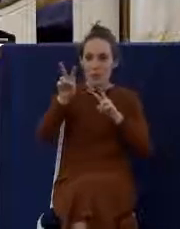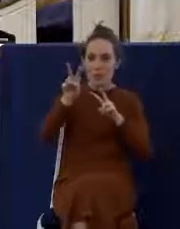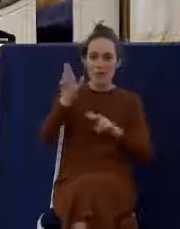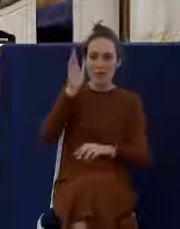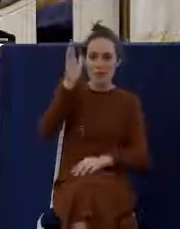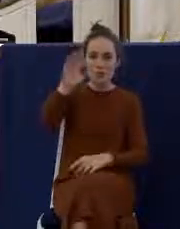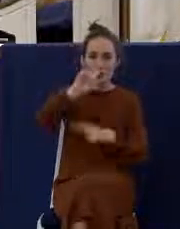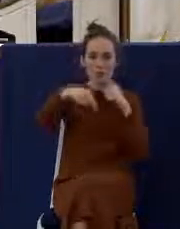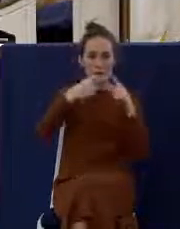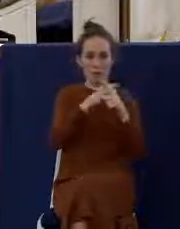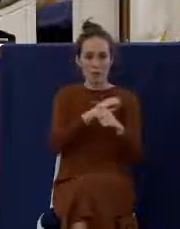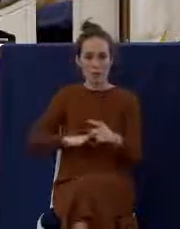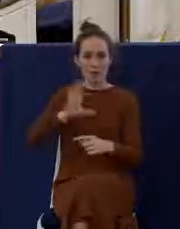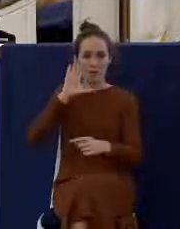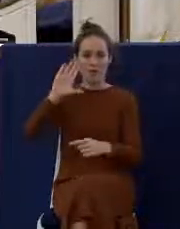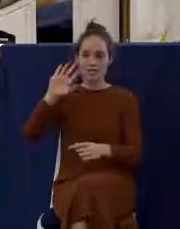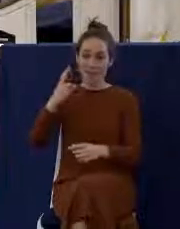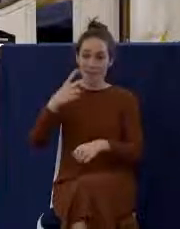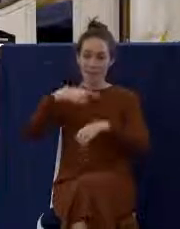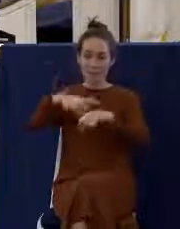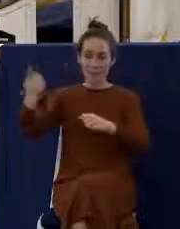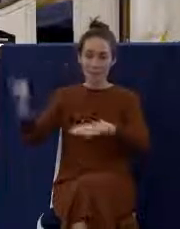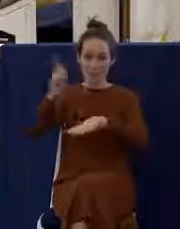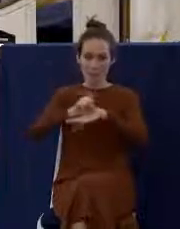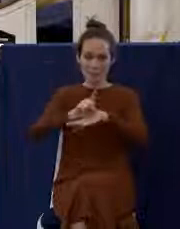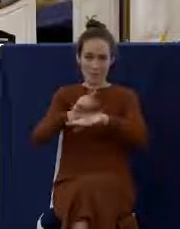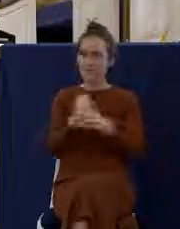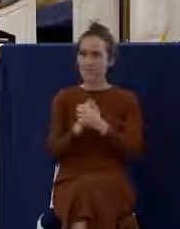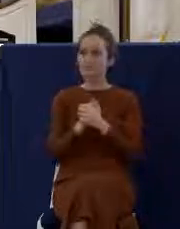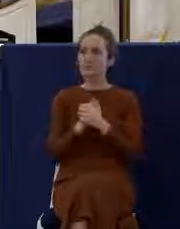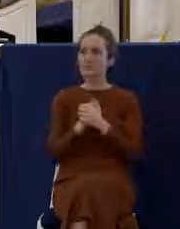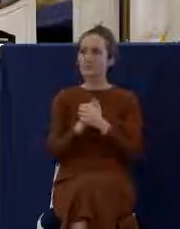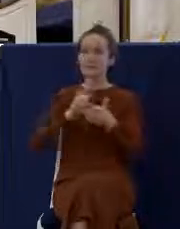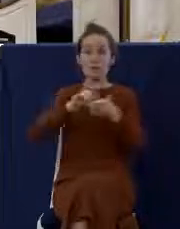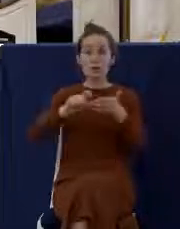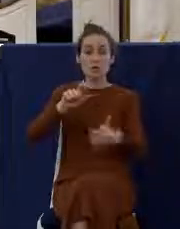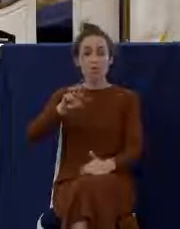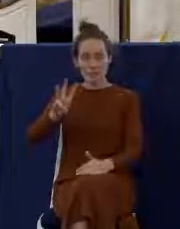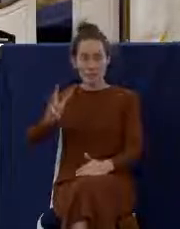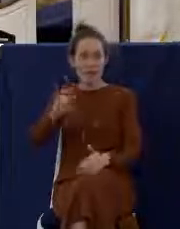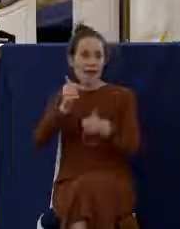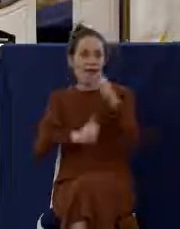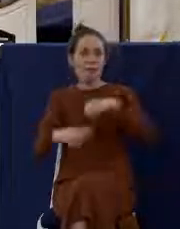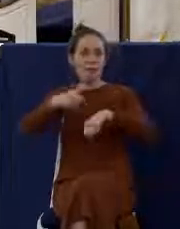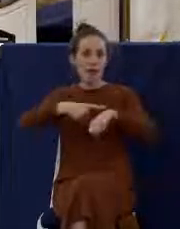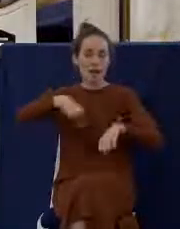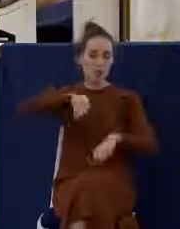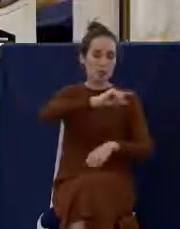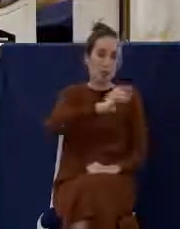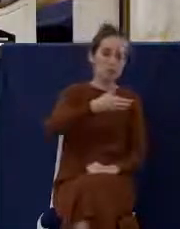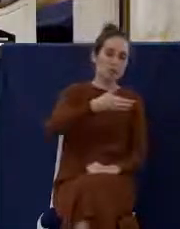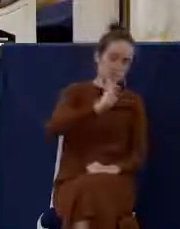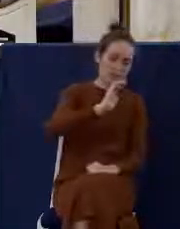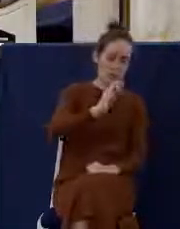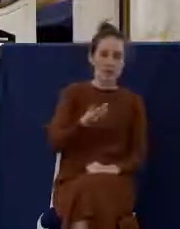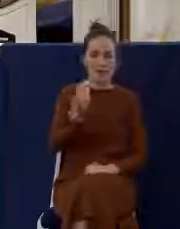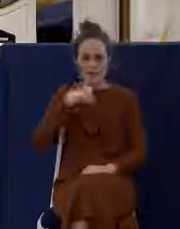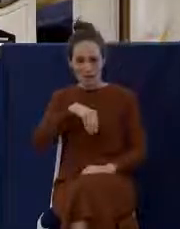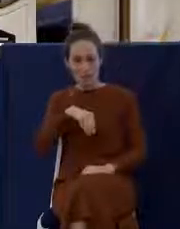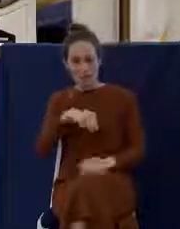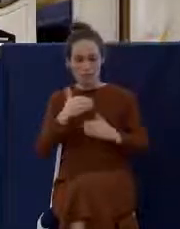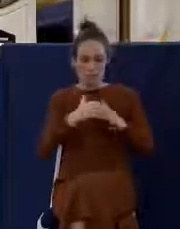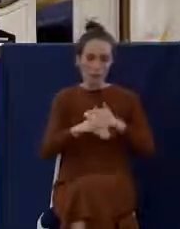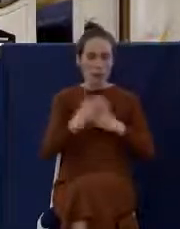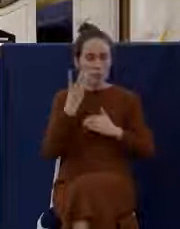comes. Look again at verse 26, where as often as you eat this bread and drink this cup, ye do show the Lord's death till he, what, come.